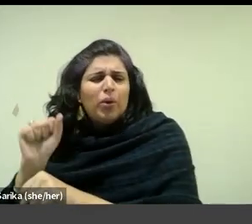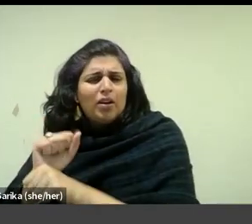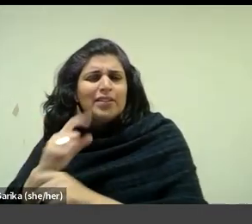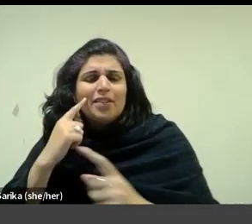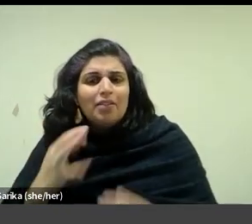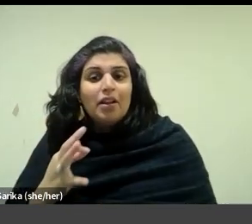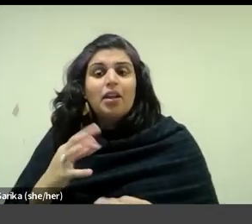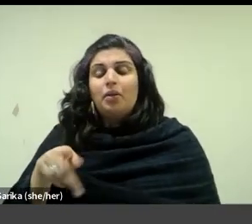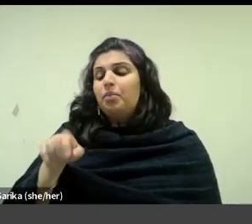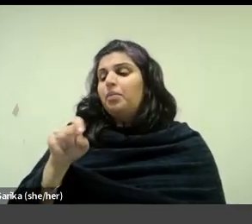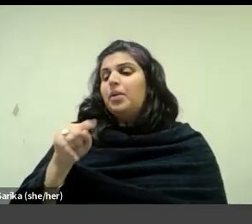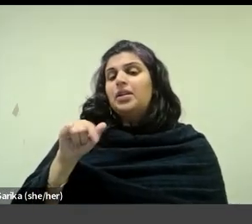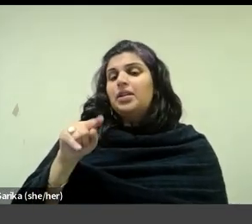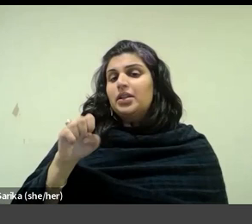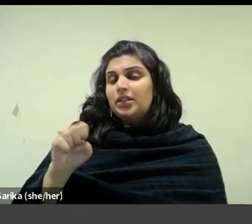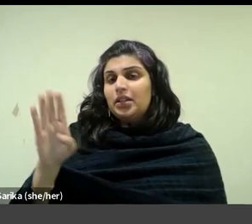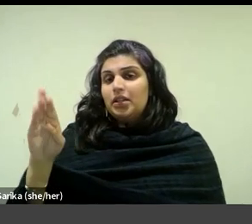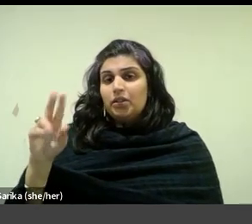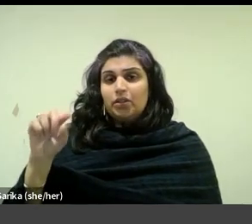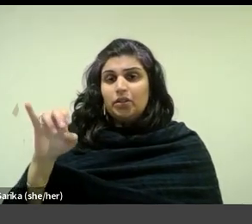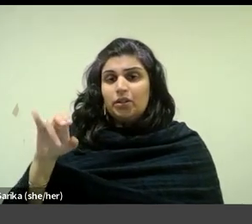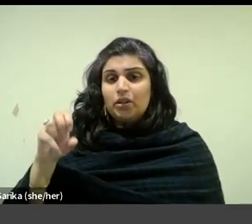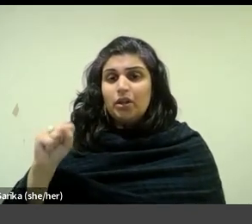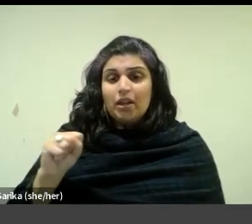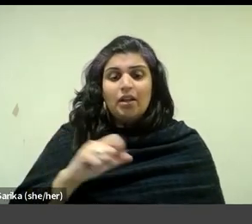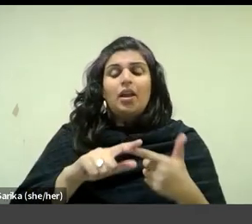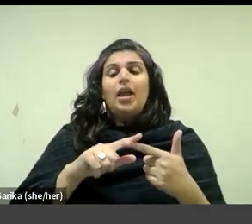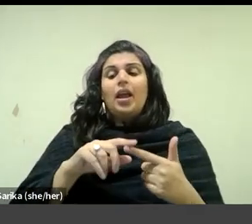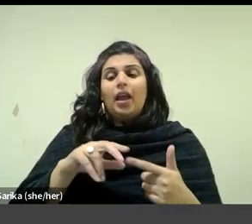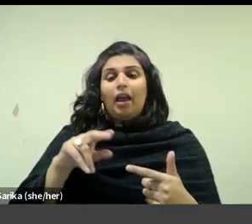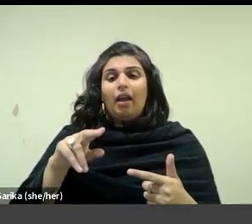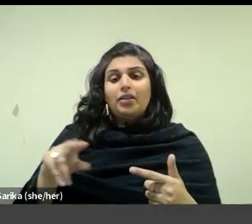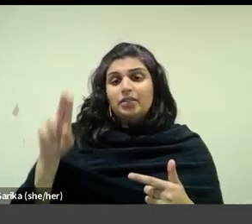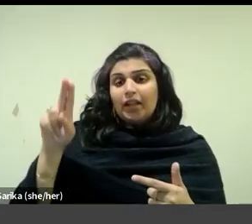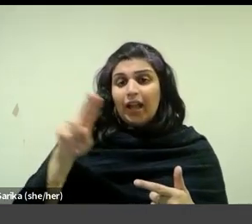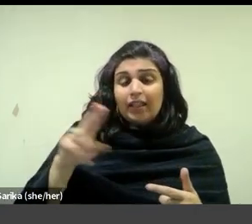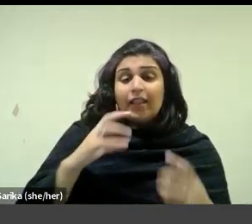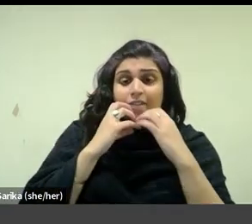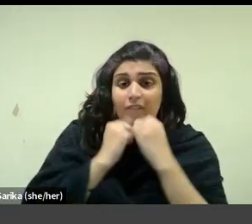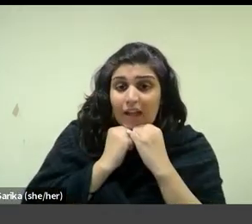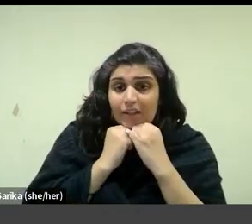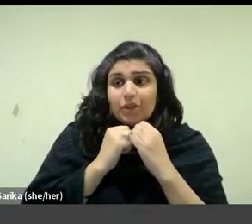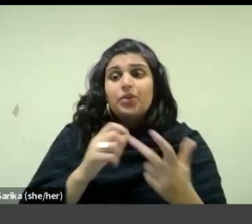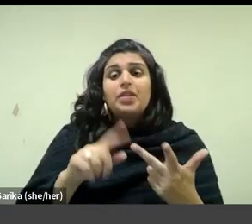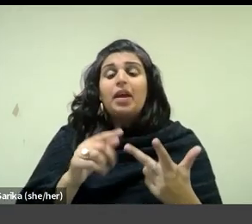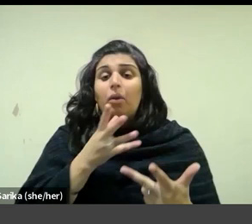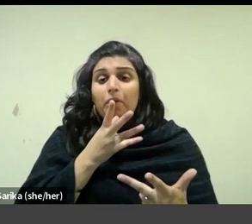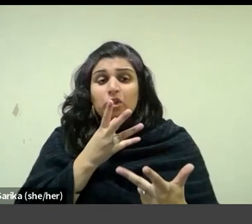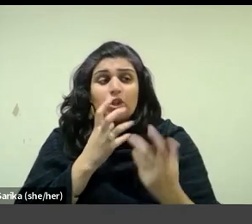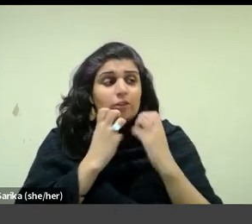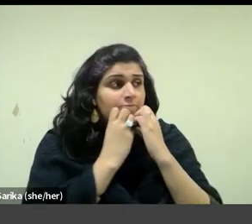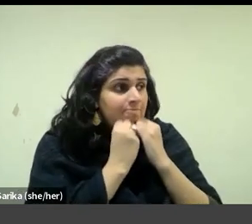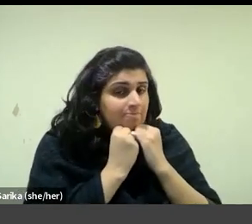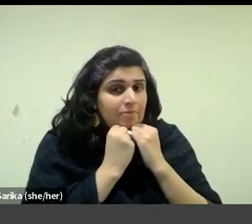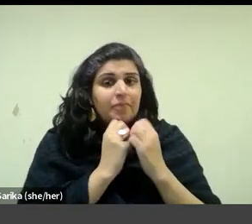the pretty bourgeois and Catholic values of hard work and indeed maternal devotion in the context of